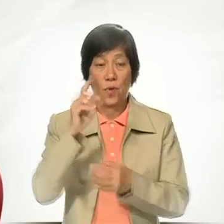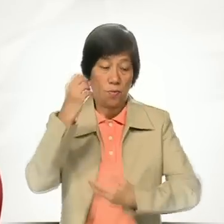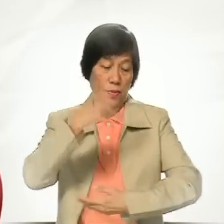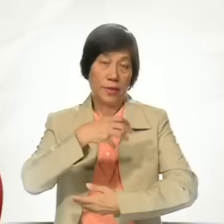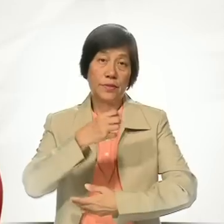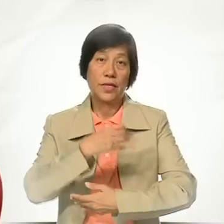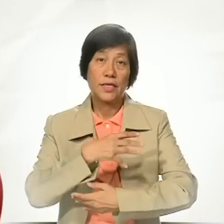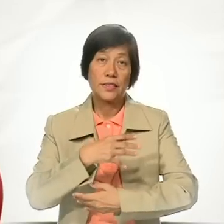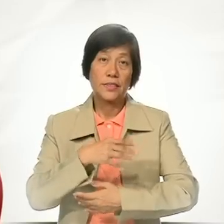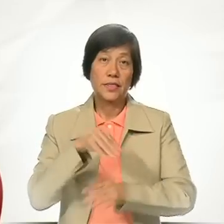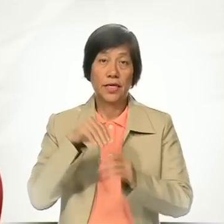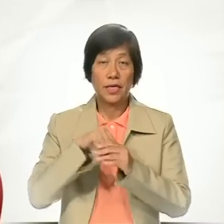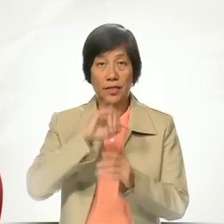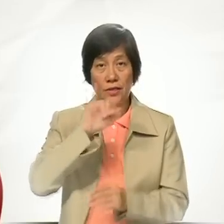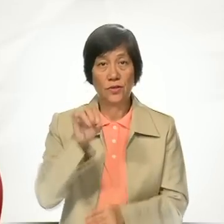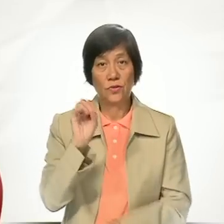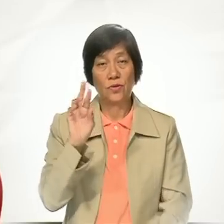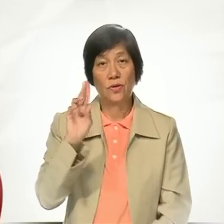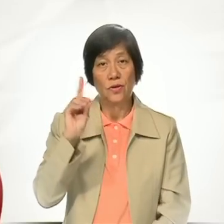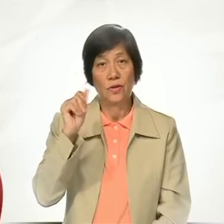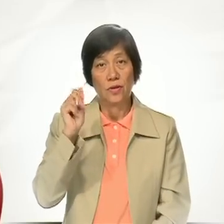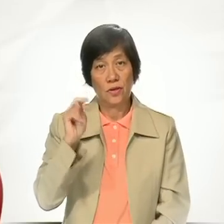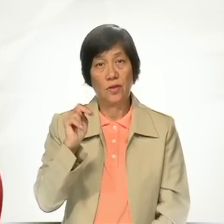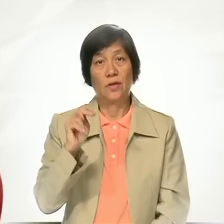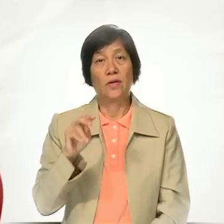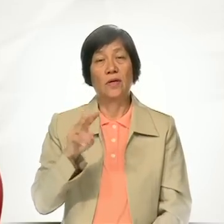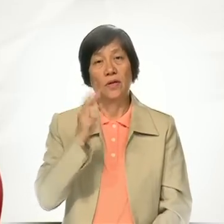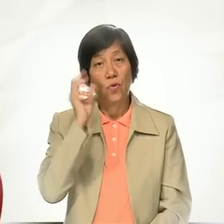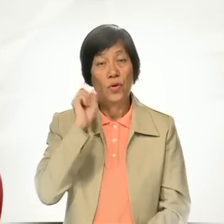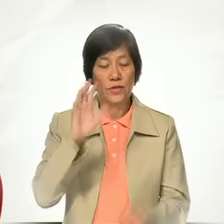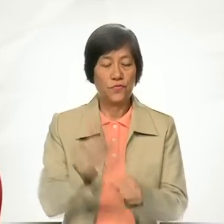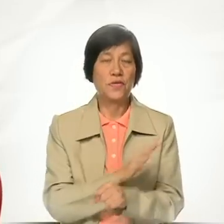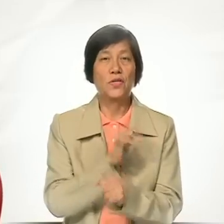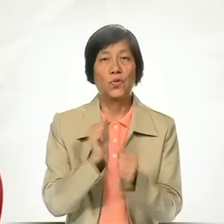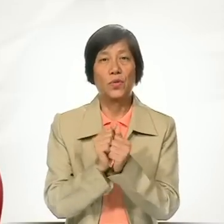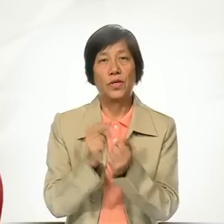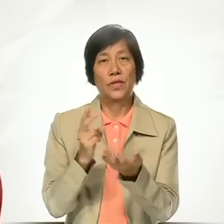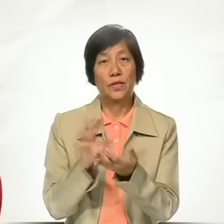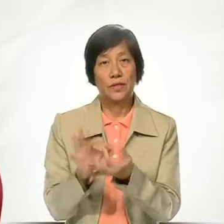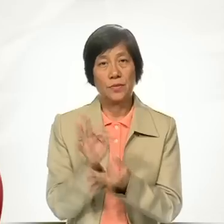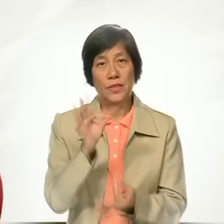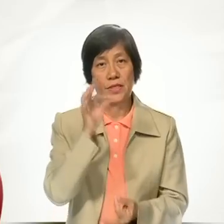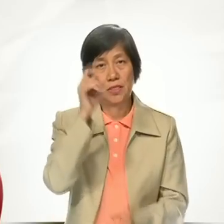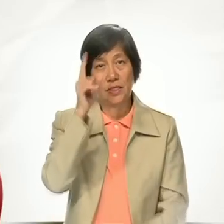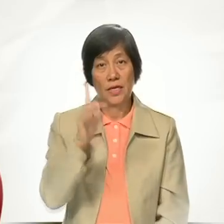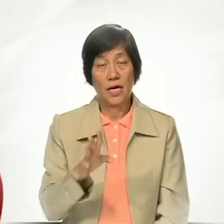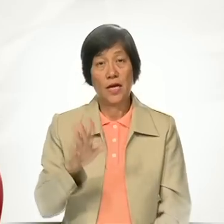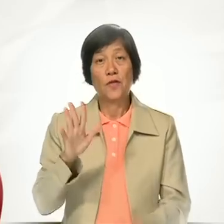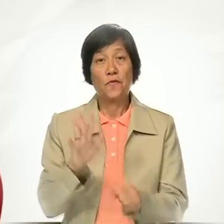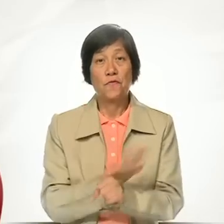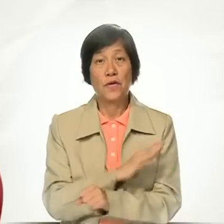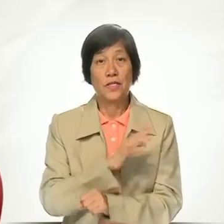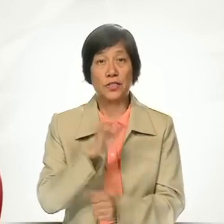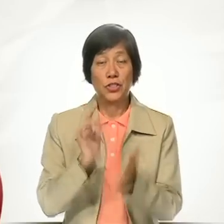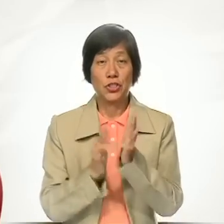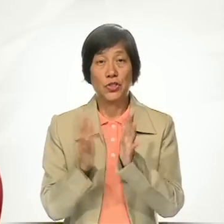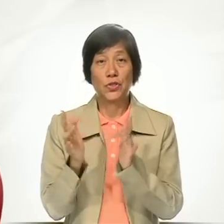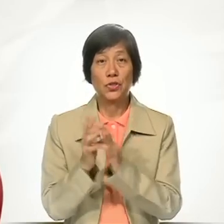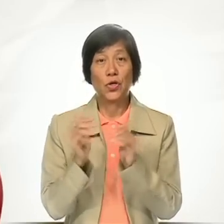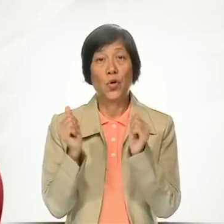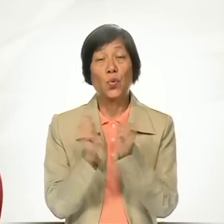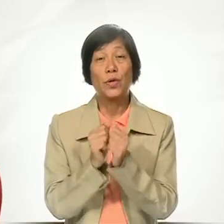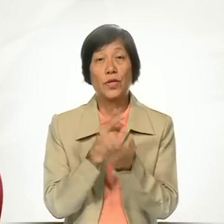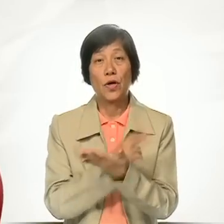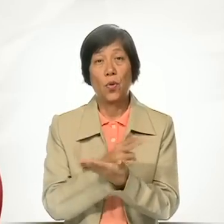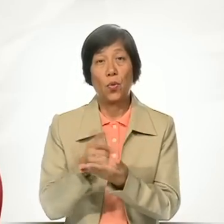in the Jordan, was filled with the Spirit. God filled Jesus with